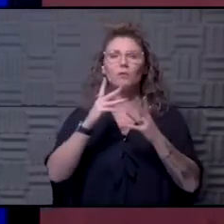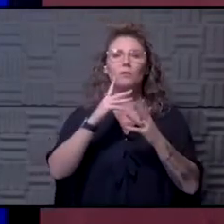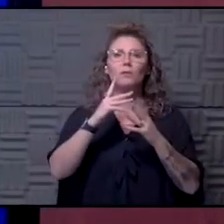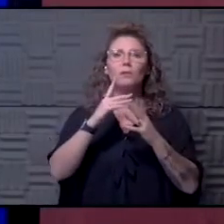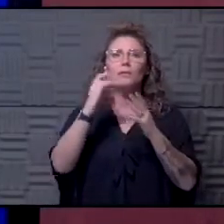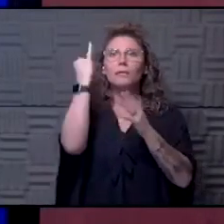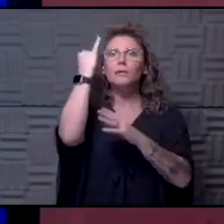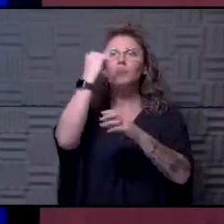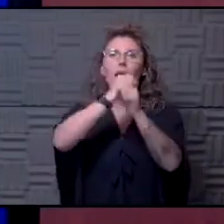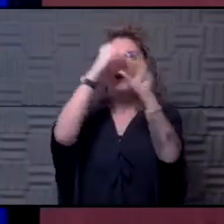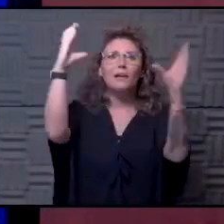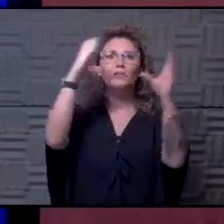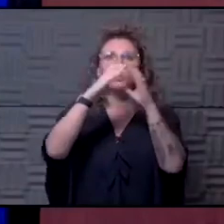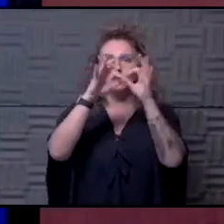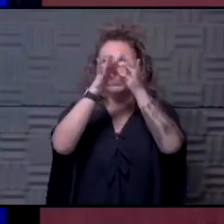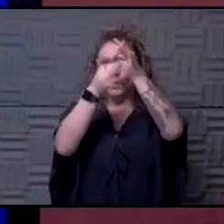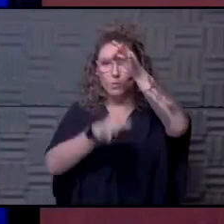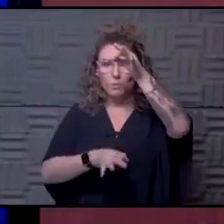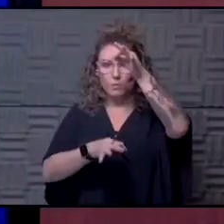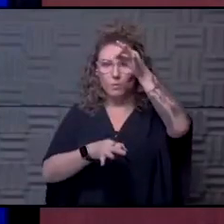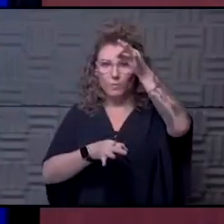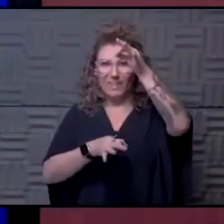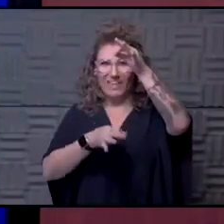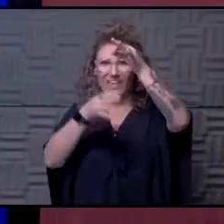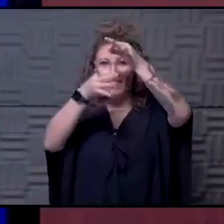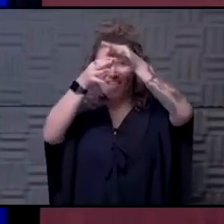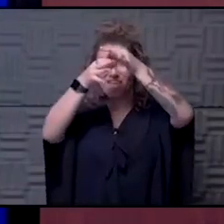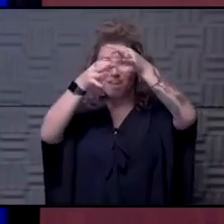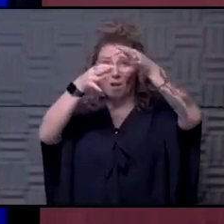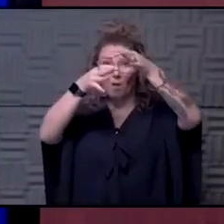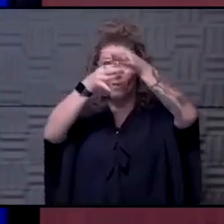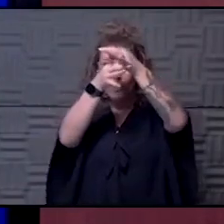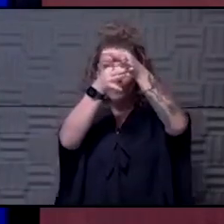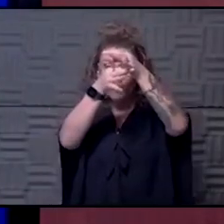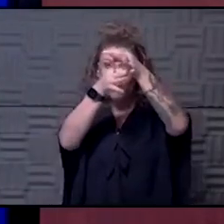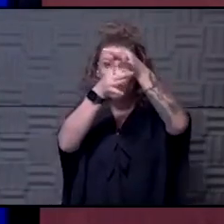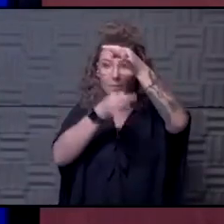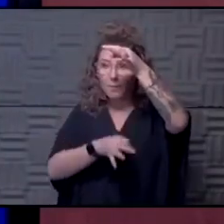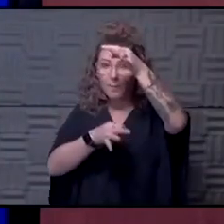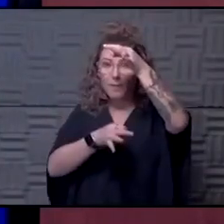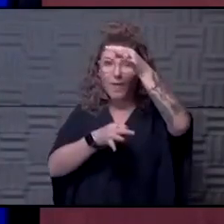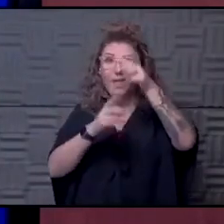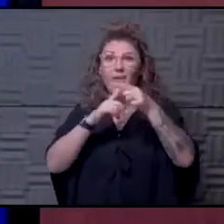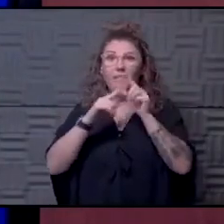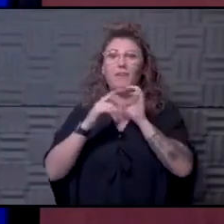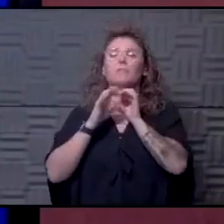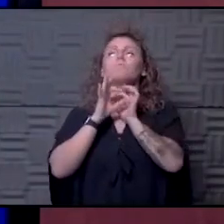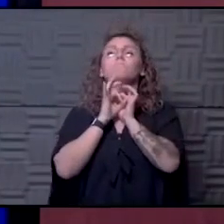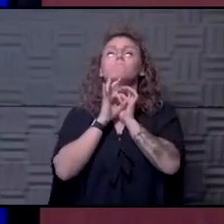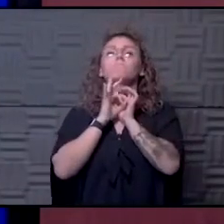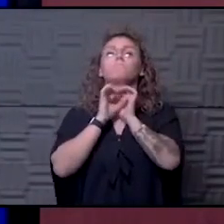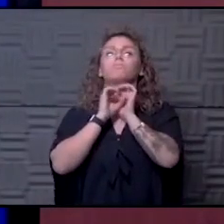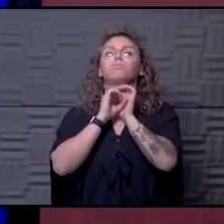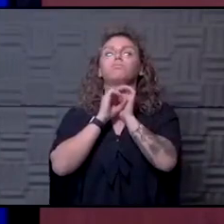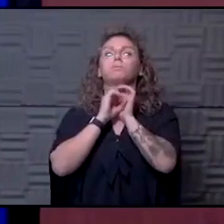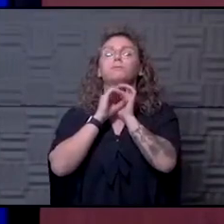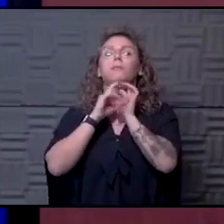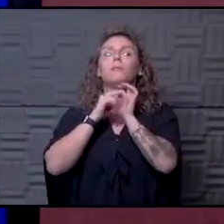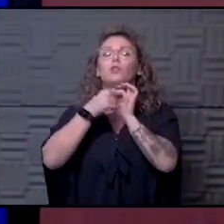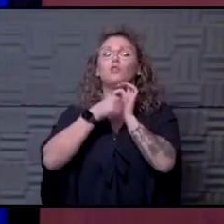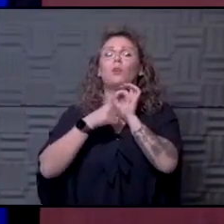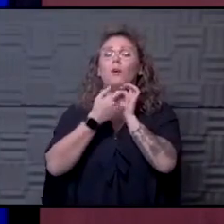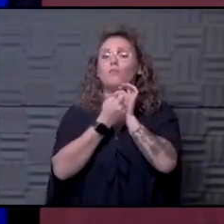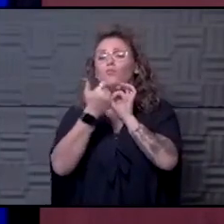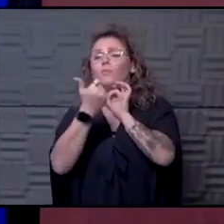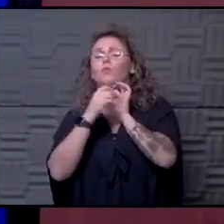piece of tubing, and if you have a narrowing in that tubing, if you cut out that and then put the tube back together again, the narrowing can be gone. And